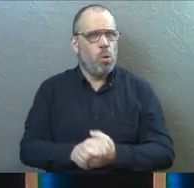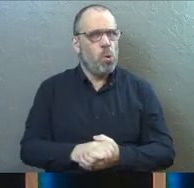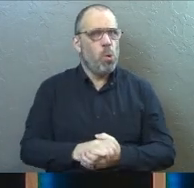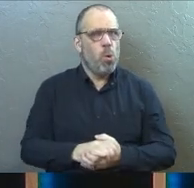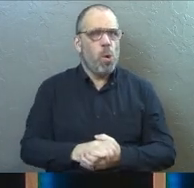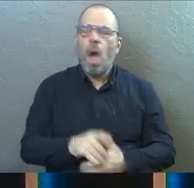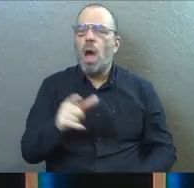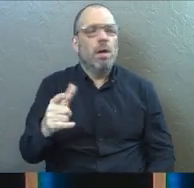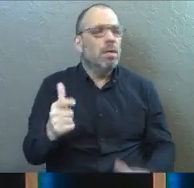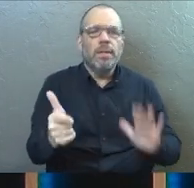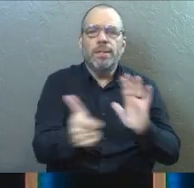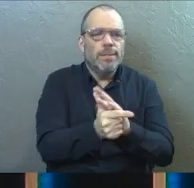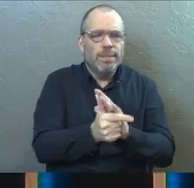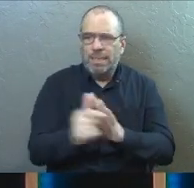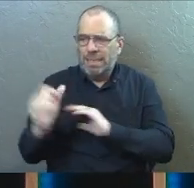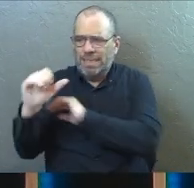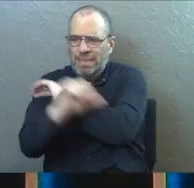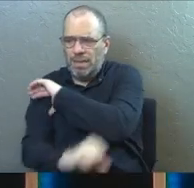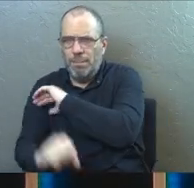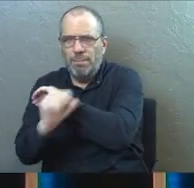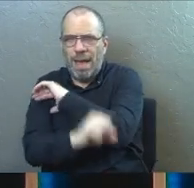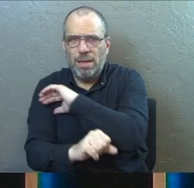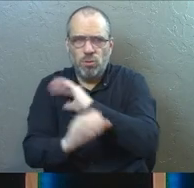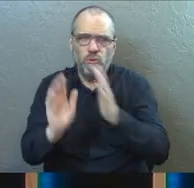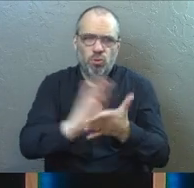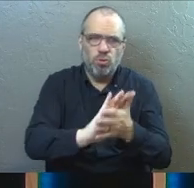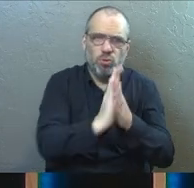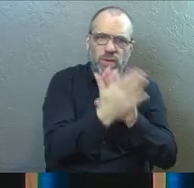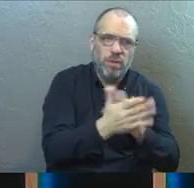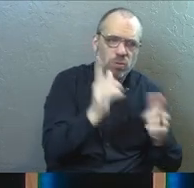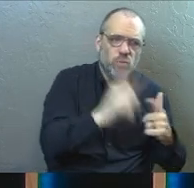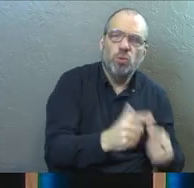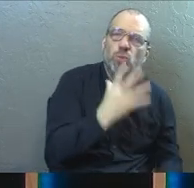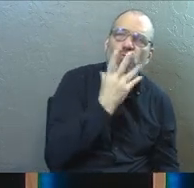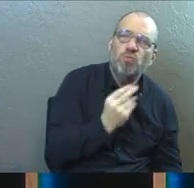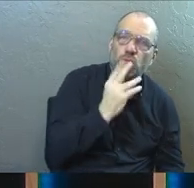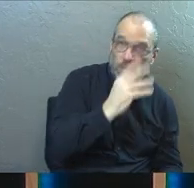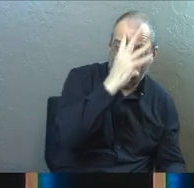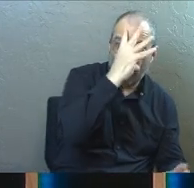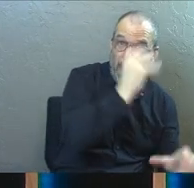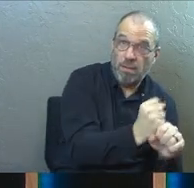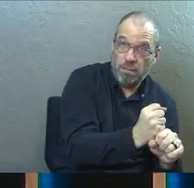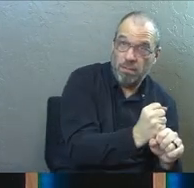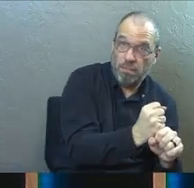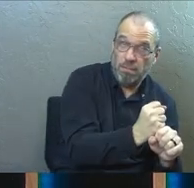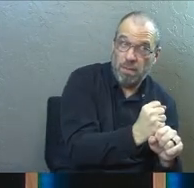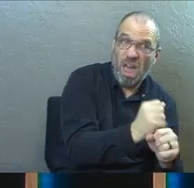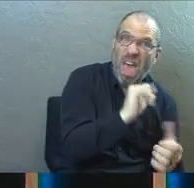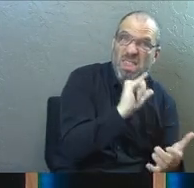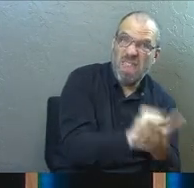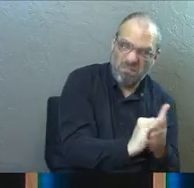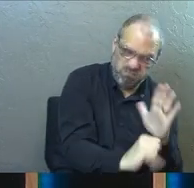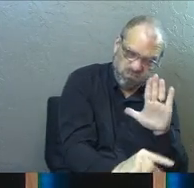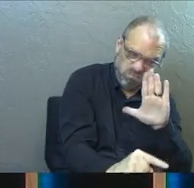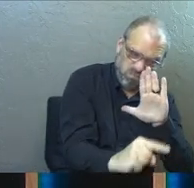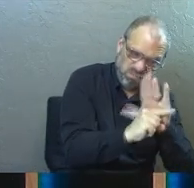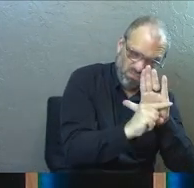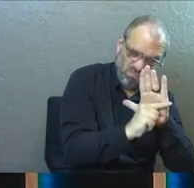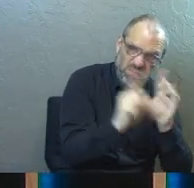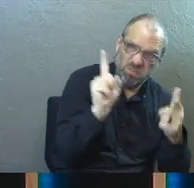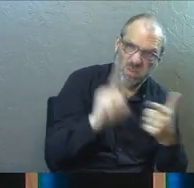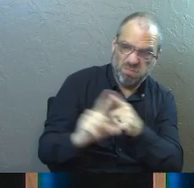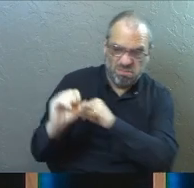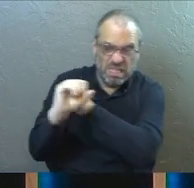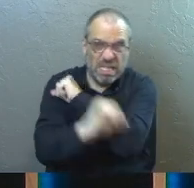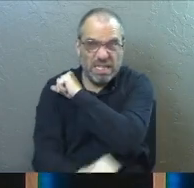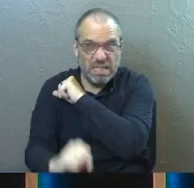They wouldn't even allow Samaritans to convert to the Jewish faith. That's how negative they were on them.